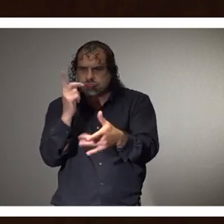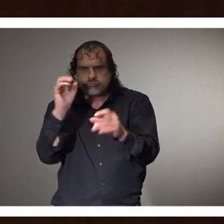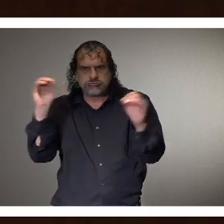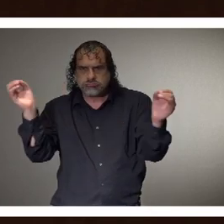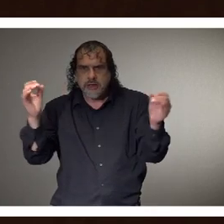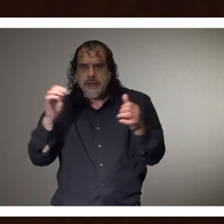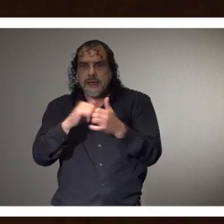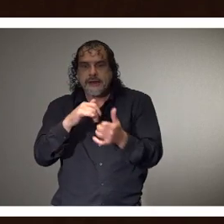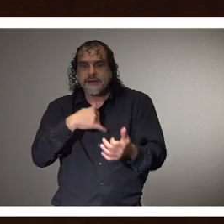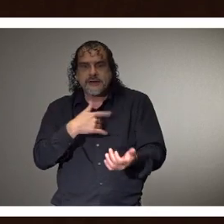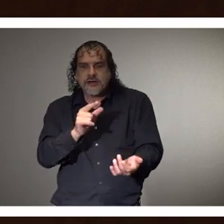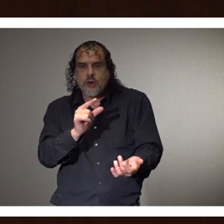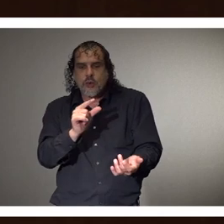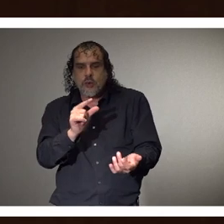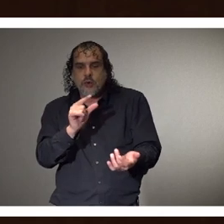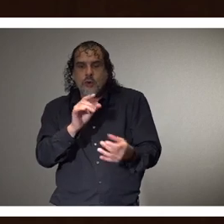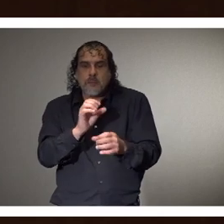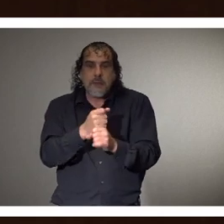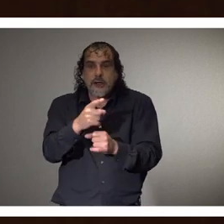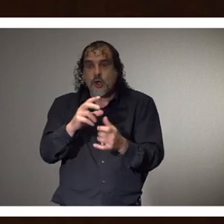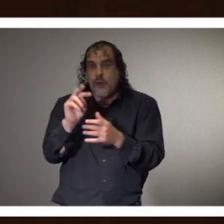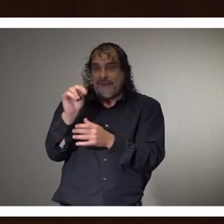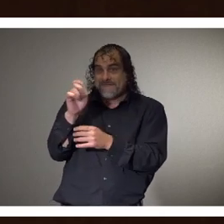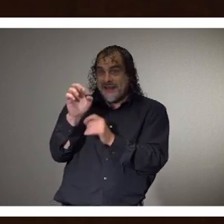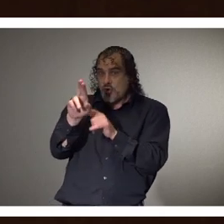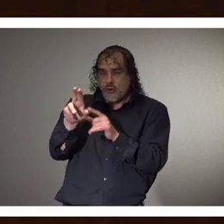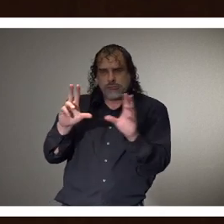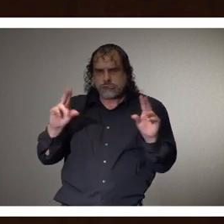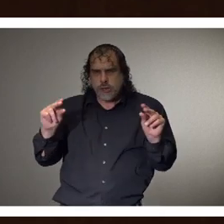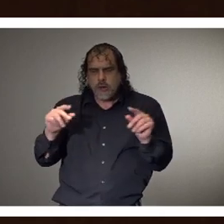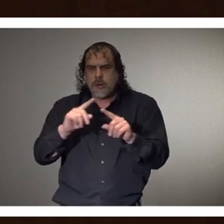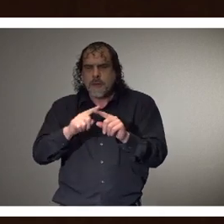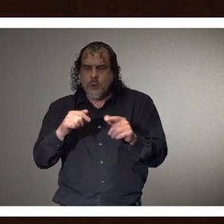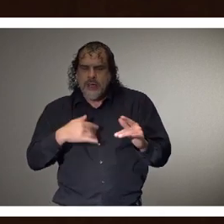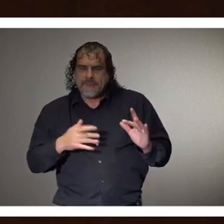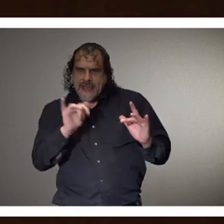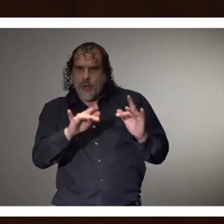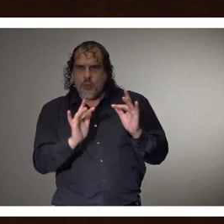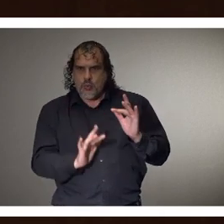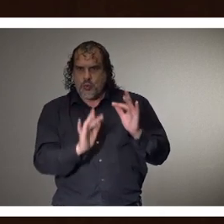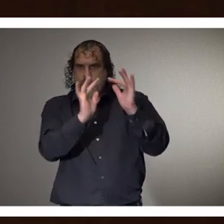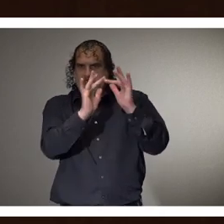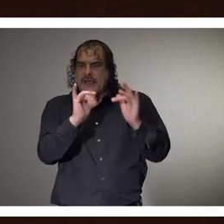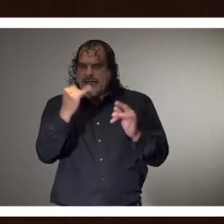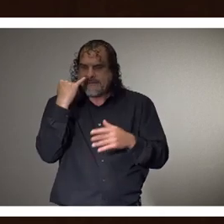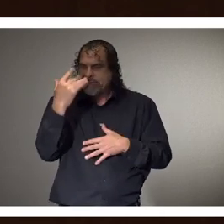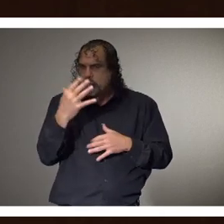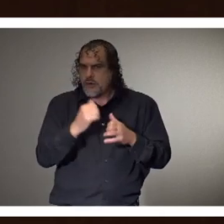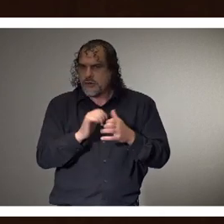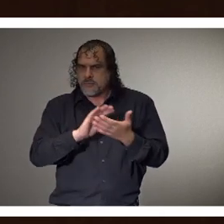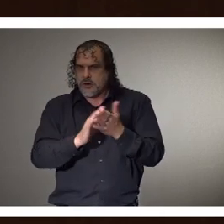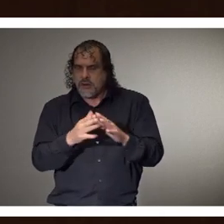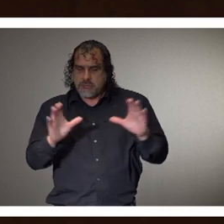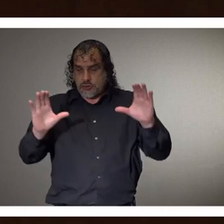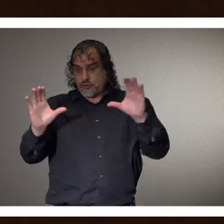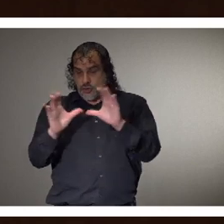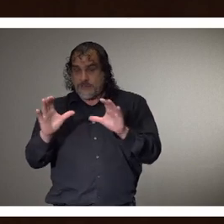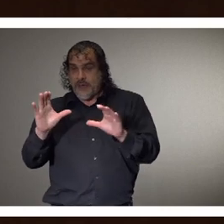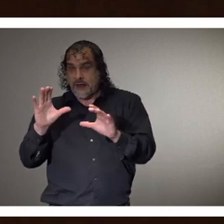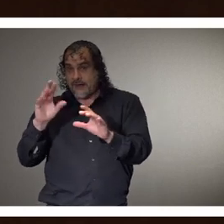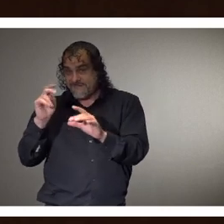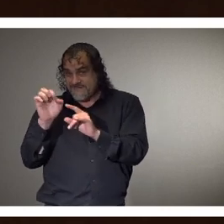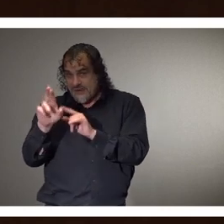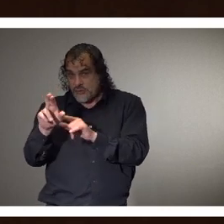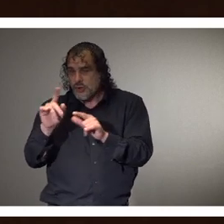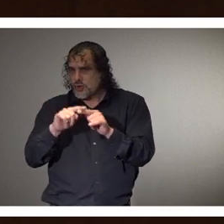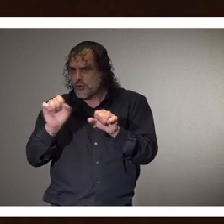qualify you as a vendor of a state, but we do have a, uh, website link there that if you want to be a certified vendor for the state of Mississippi, you